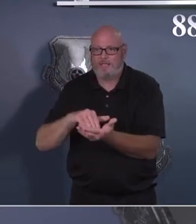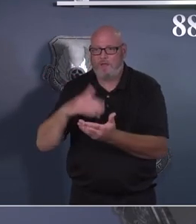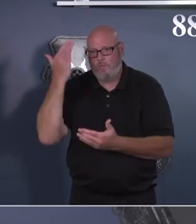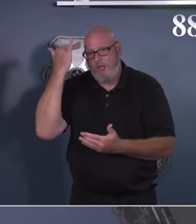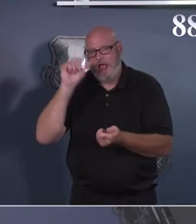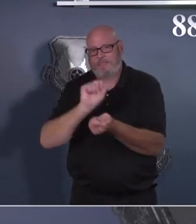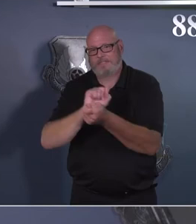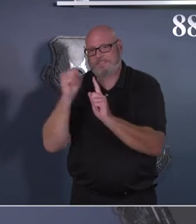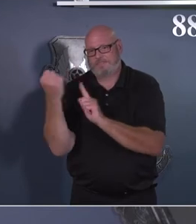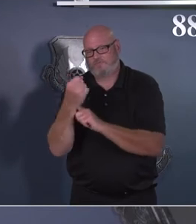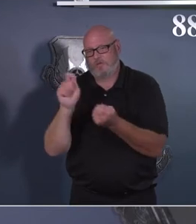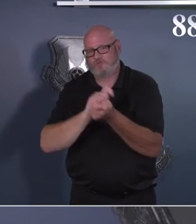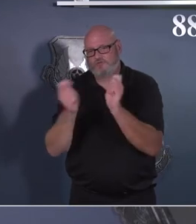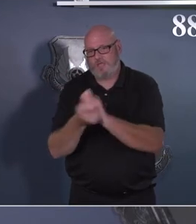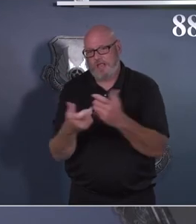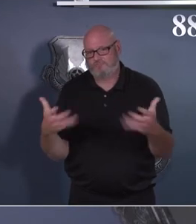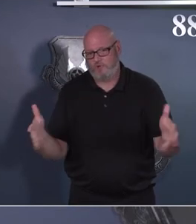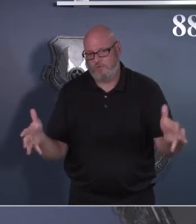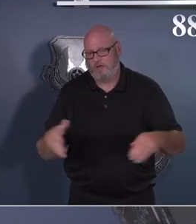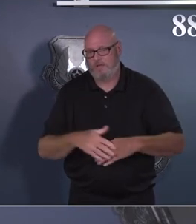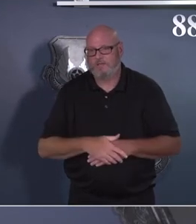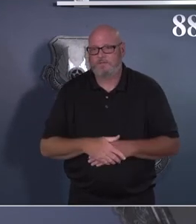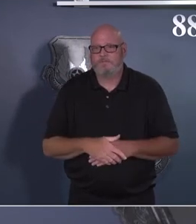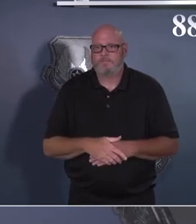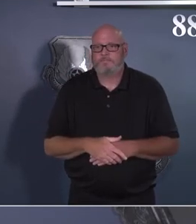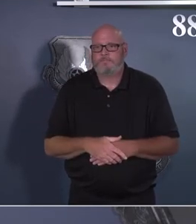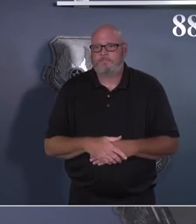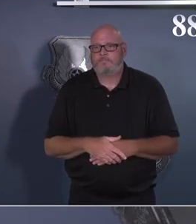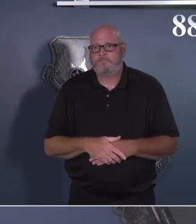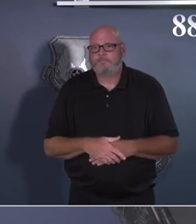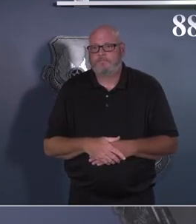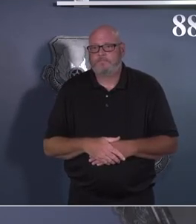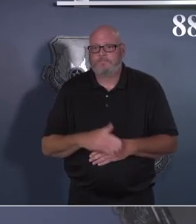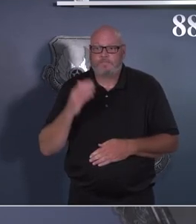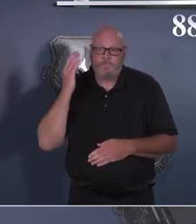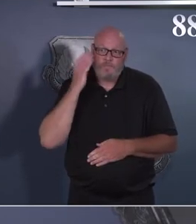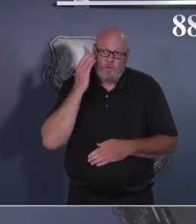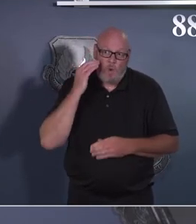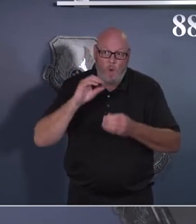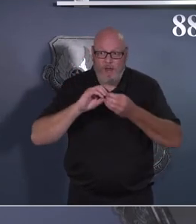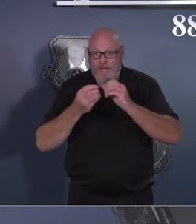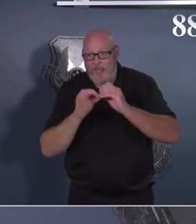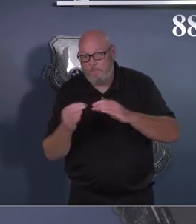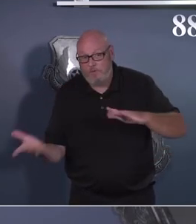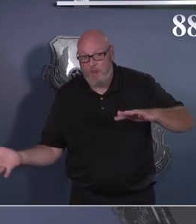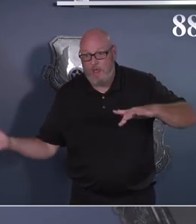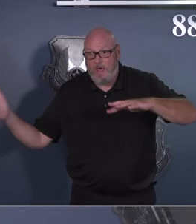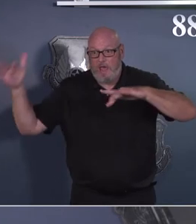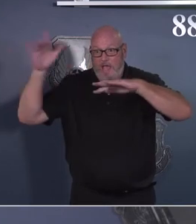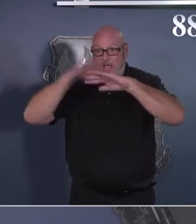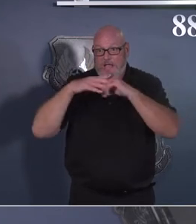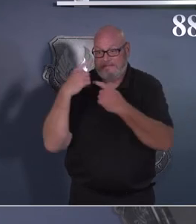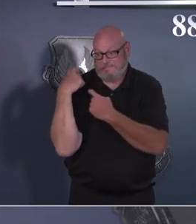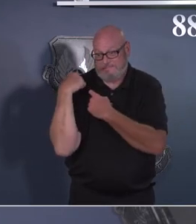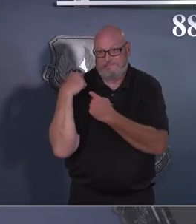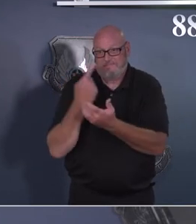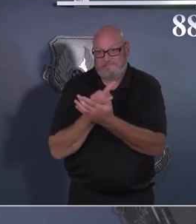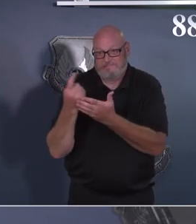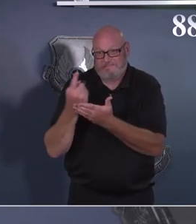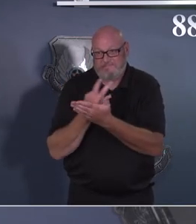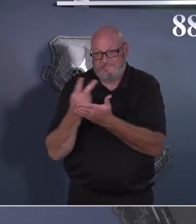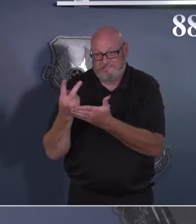We have seen, as you heard from Colonel Lyons, the numbers have drastically increased over the past week to two weeks.